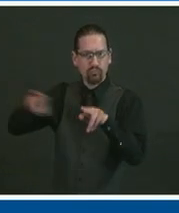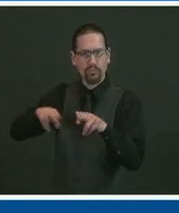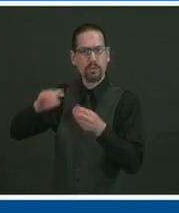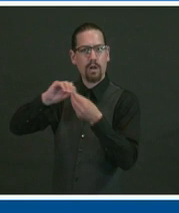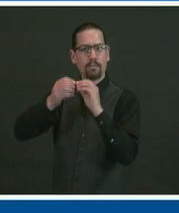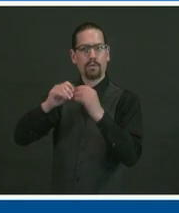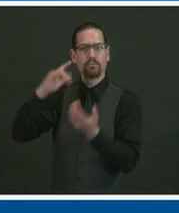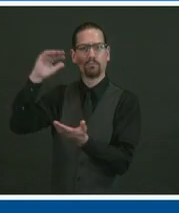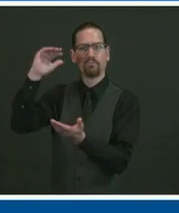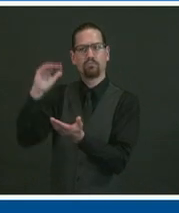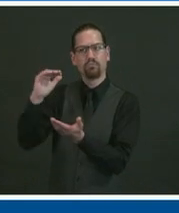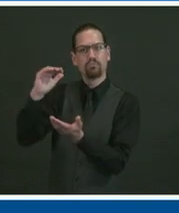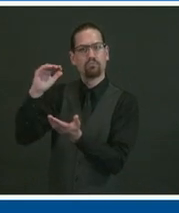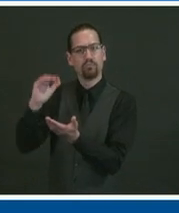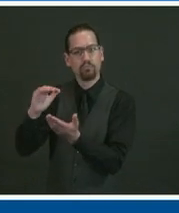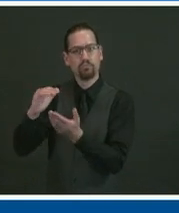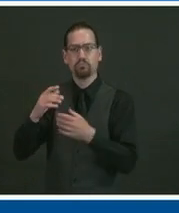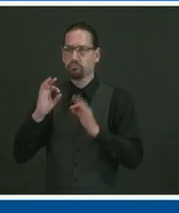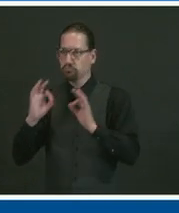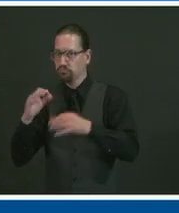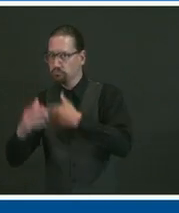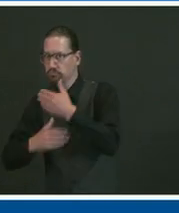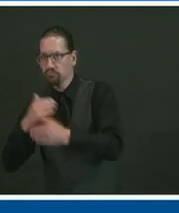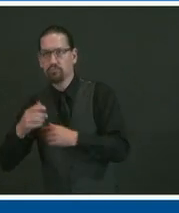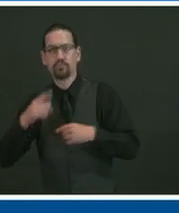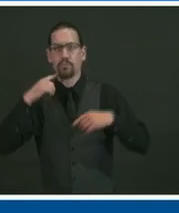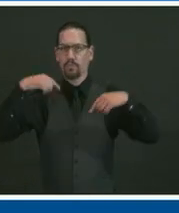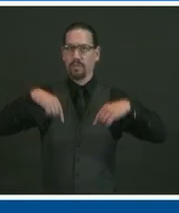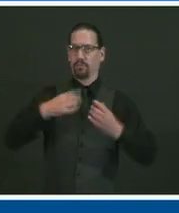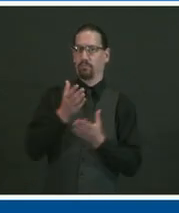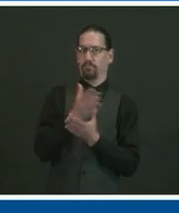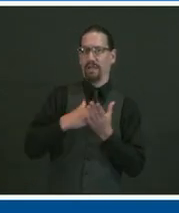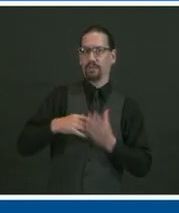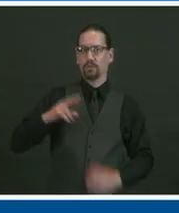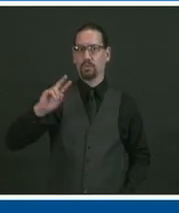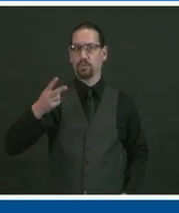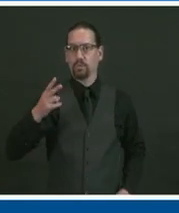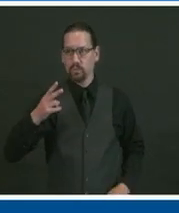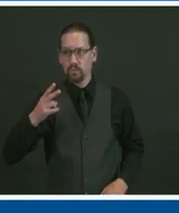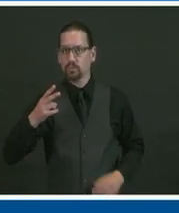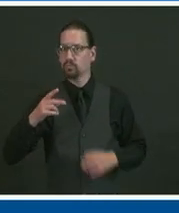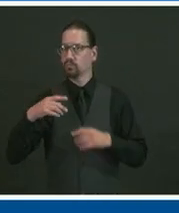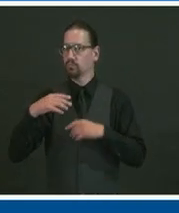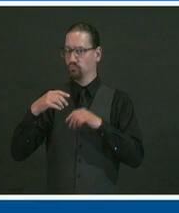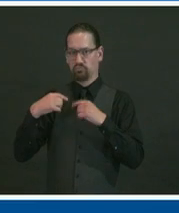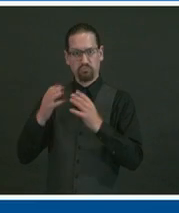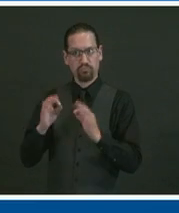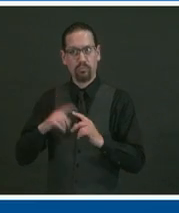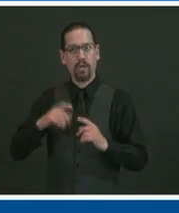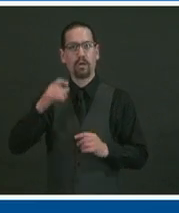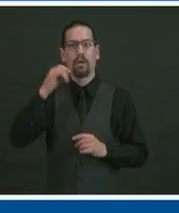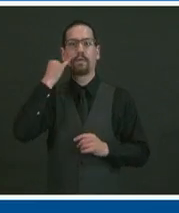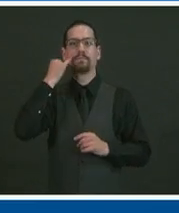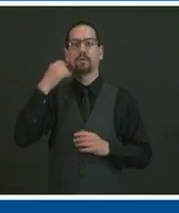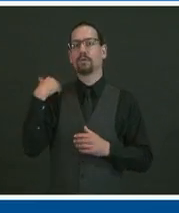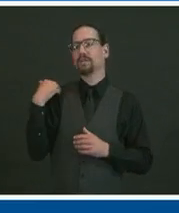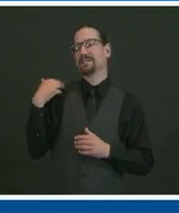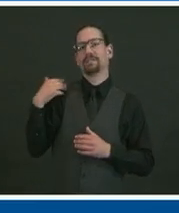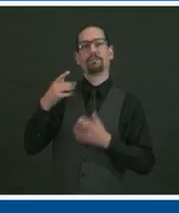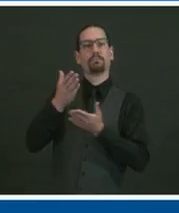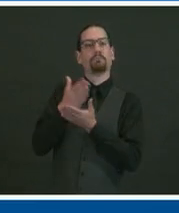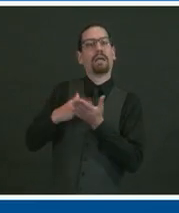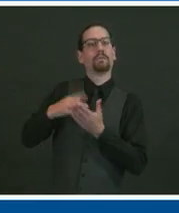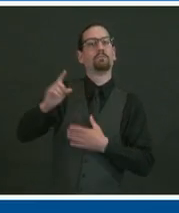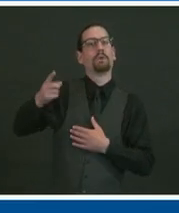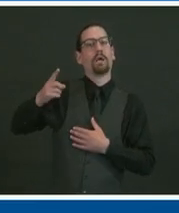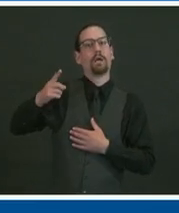Phase 2. If any of the steps we took in Phase 1 were going to cause a problem in terms of spikes or